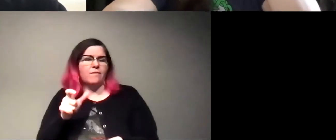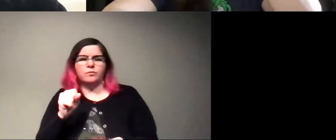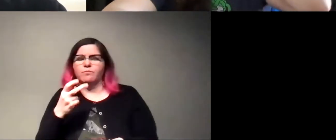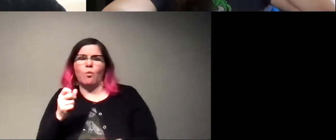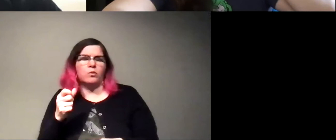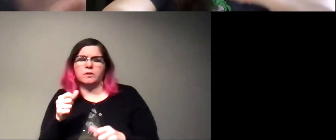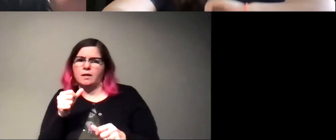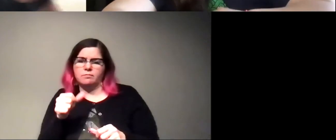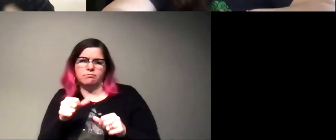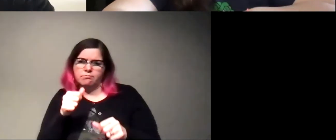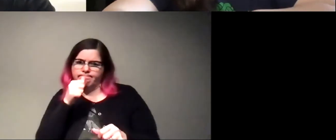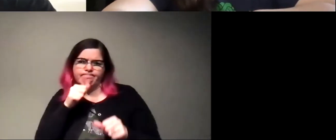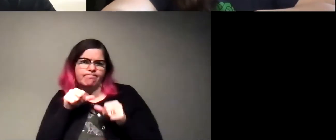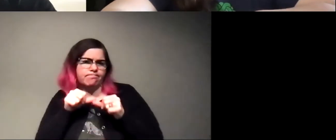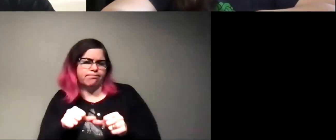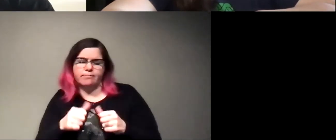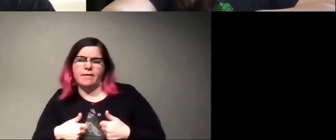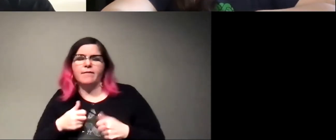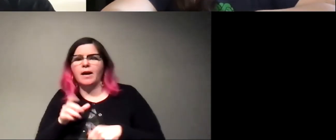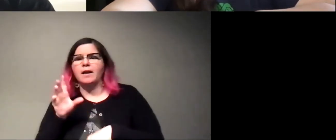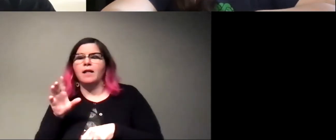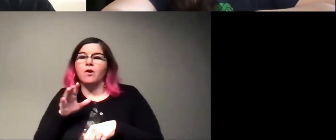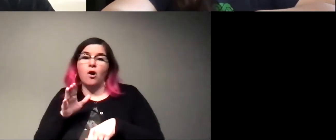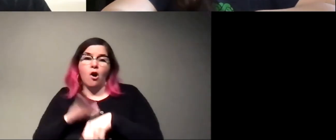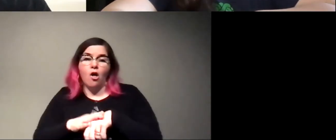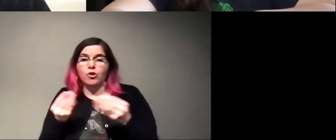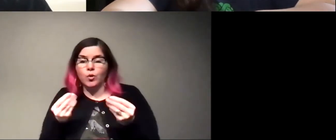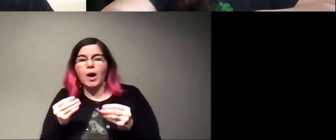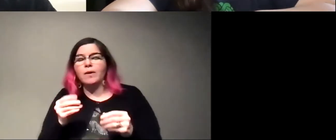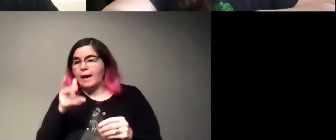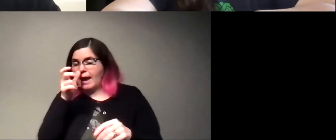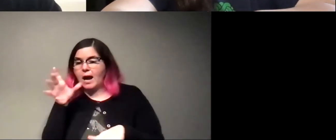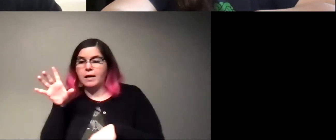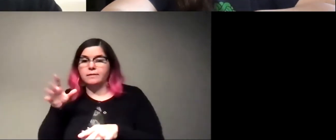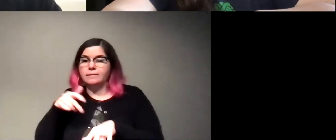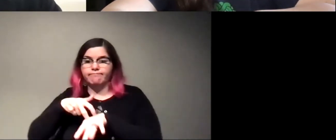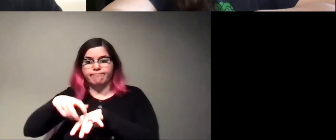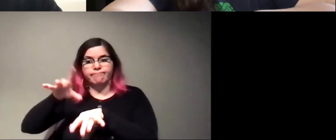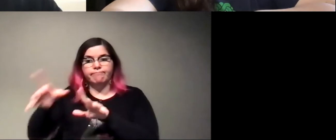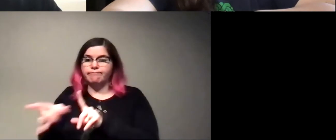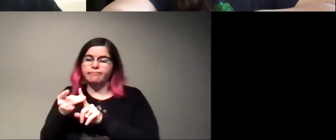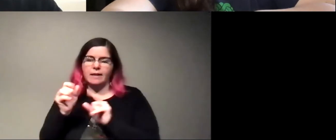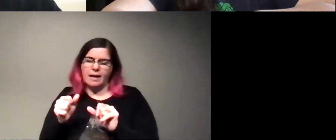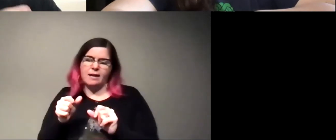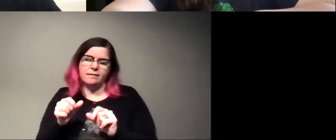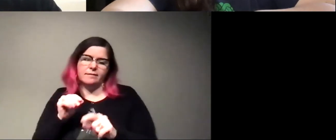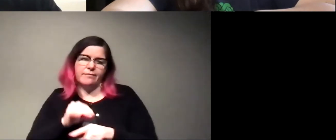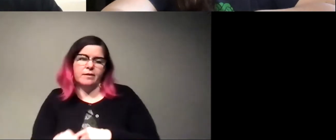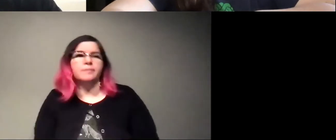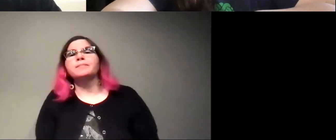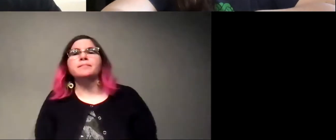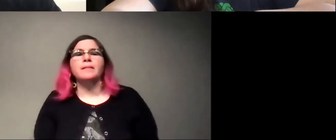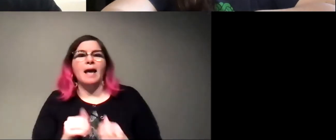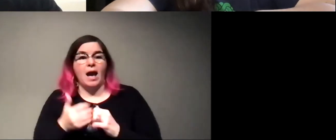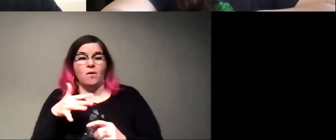plant seeds. So they can kind of land on the ground. And if an ant steps on it later, it can infect the ant. So, um, in terms of how they get around,